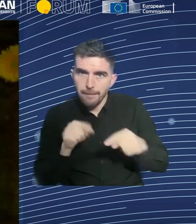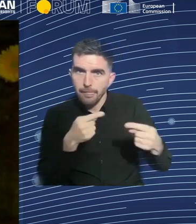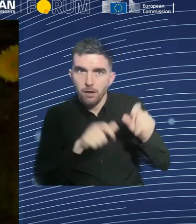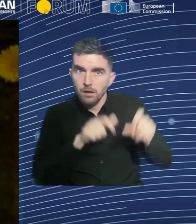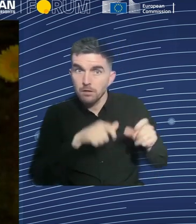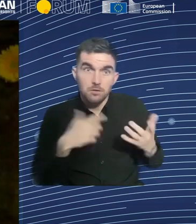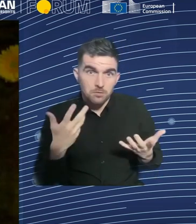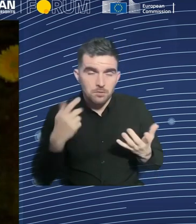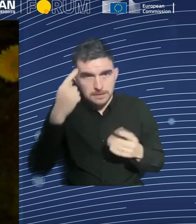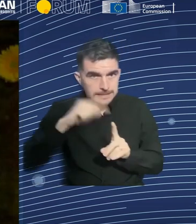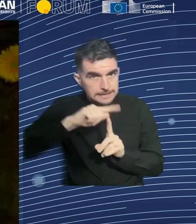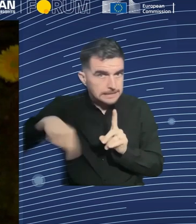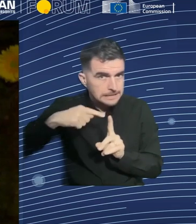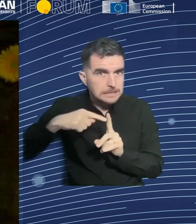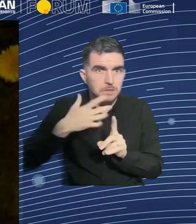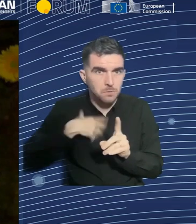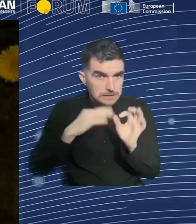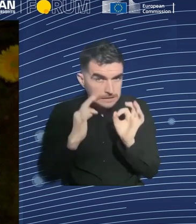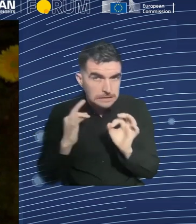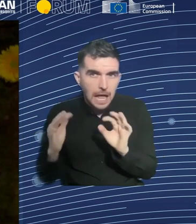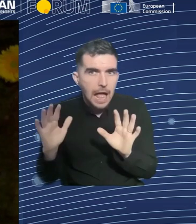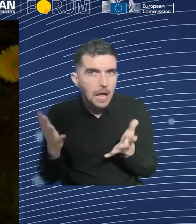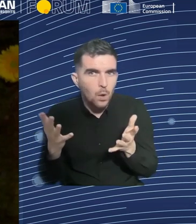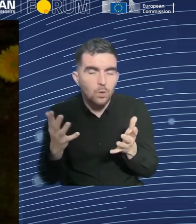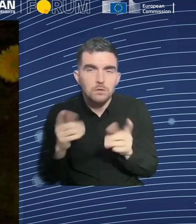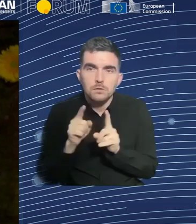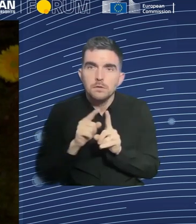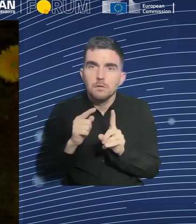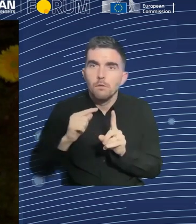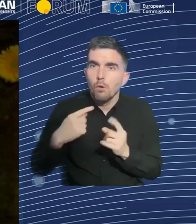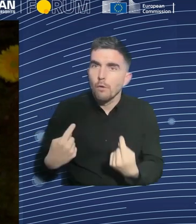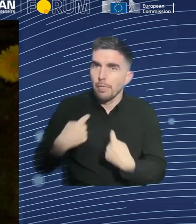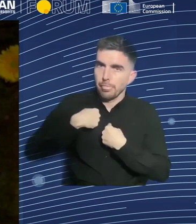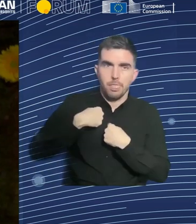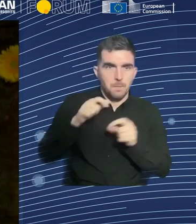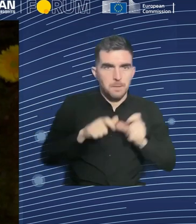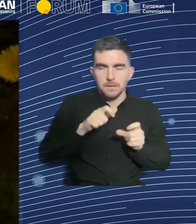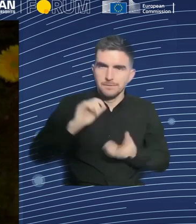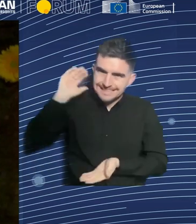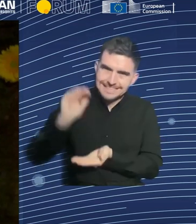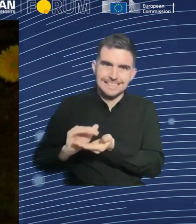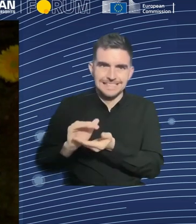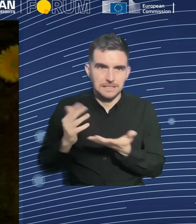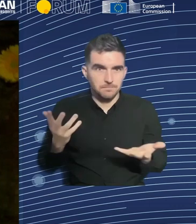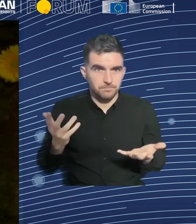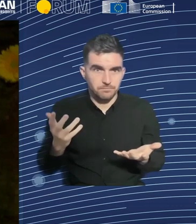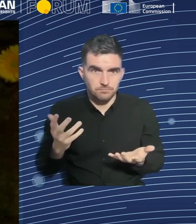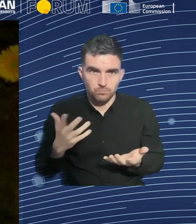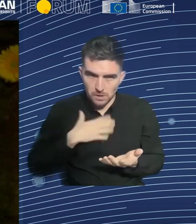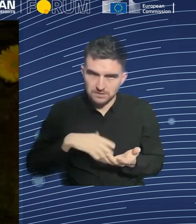The others, last week I was in a conference and they say that